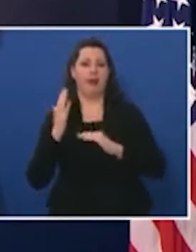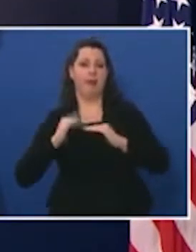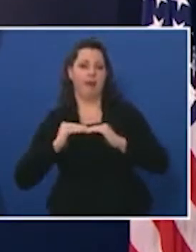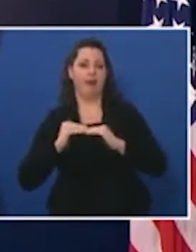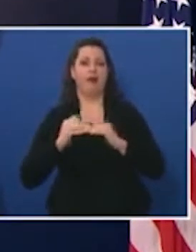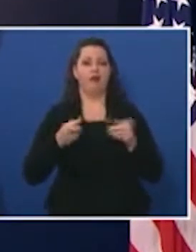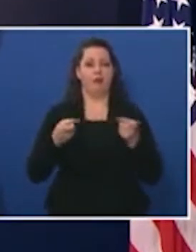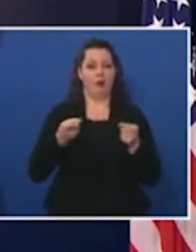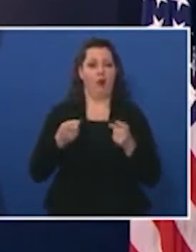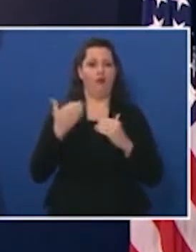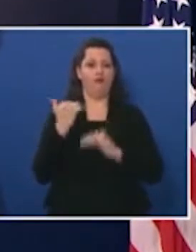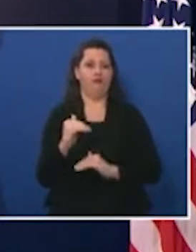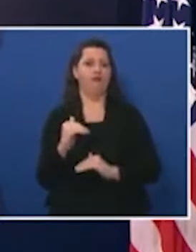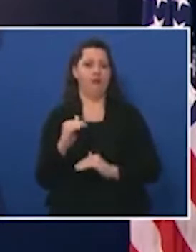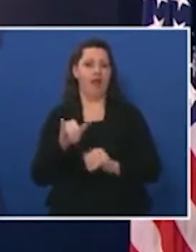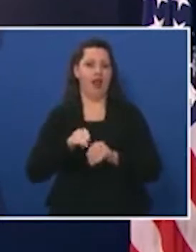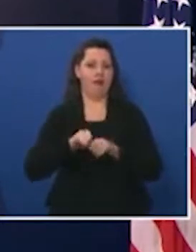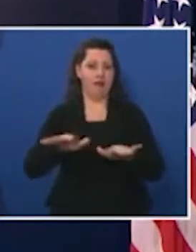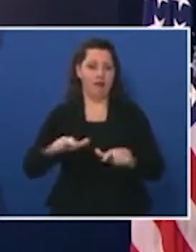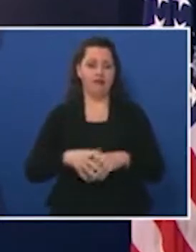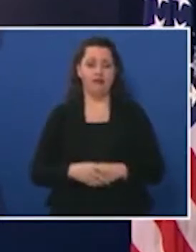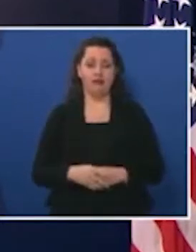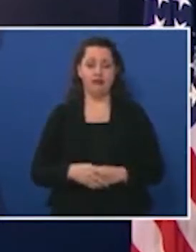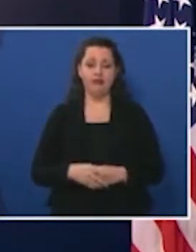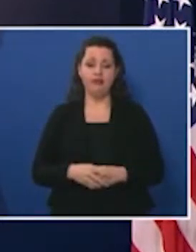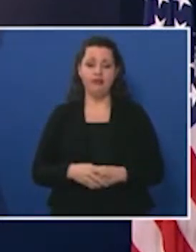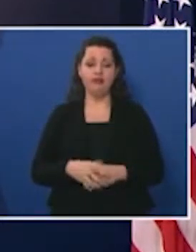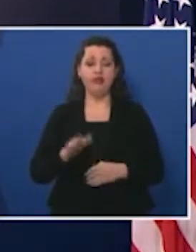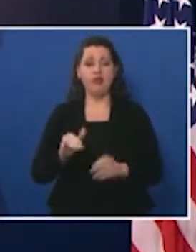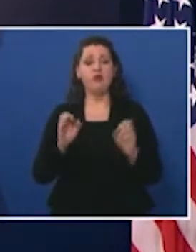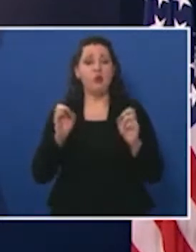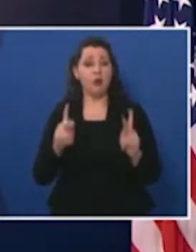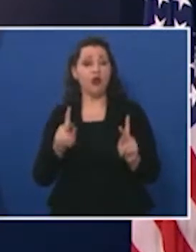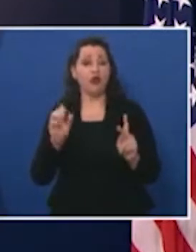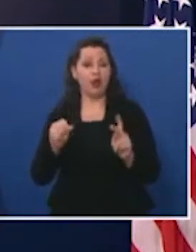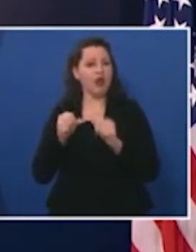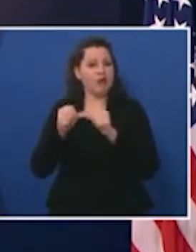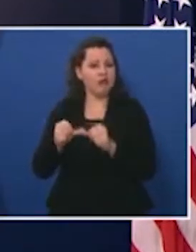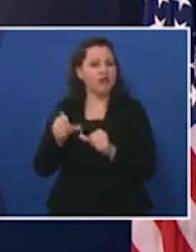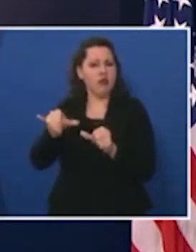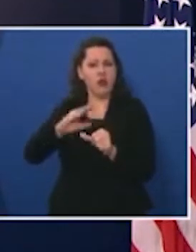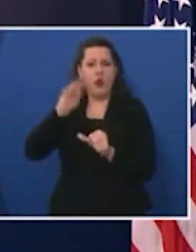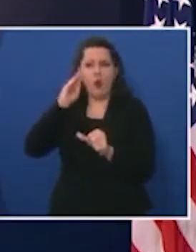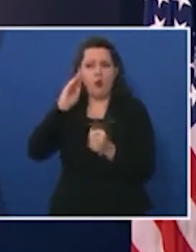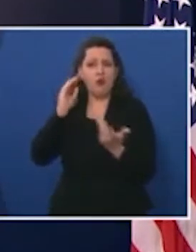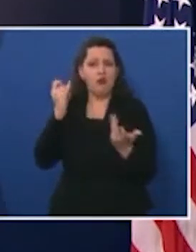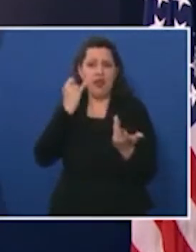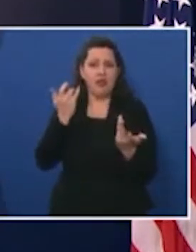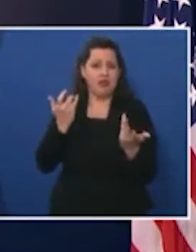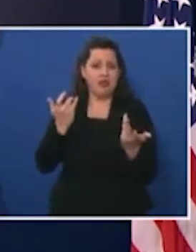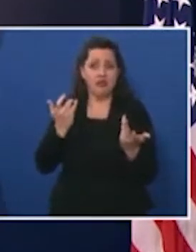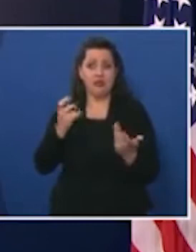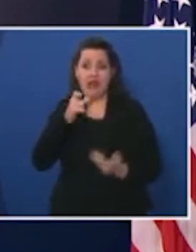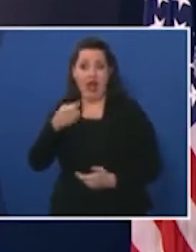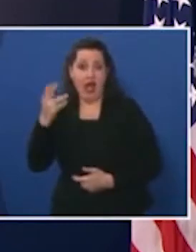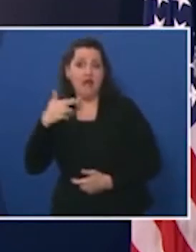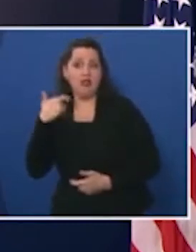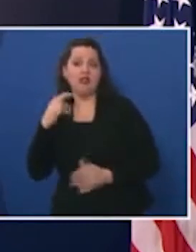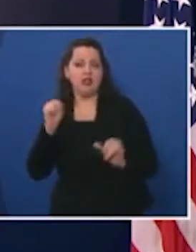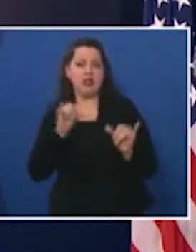the spread of the virus it's also okay to continue to stay at home if you're not in a high risk category